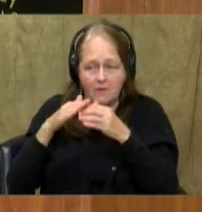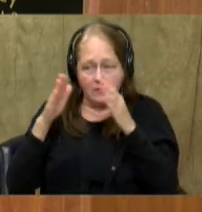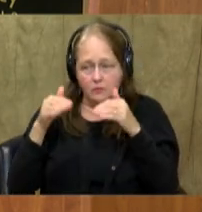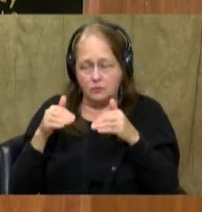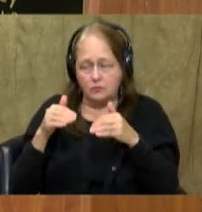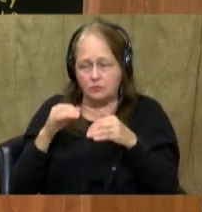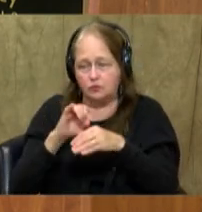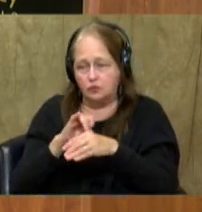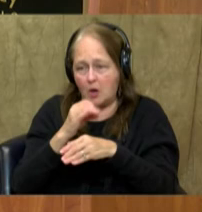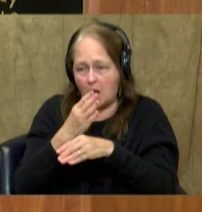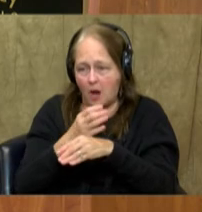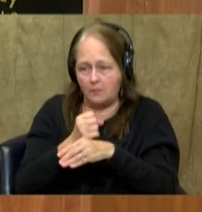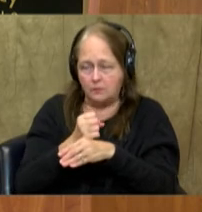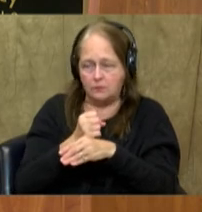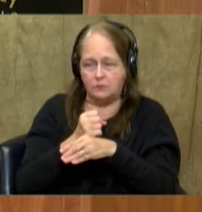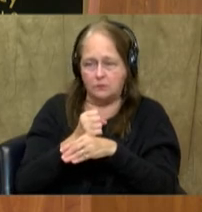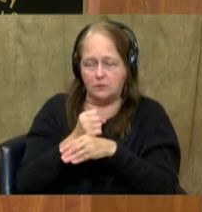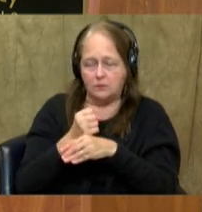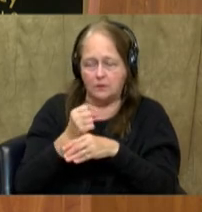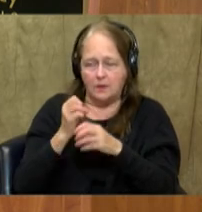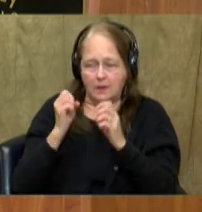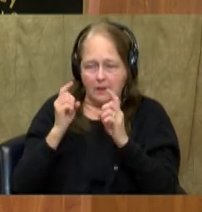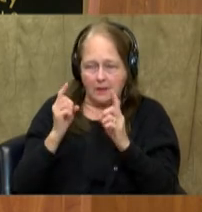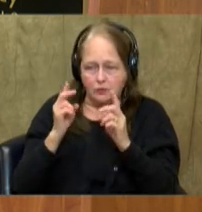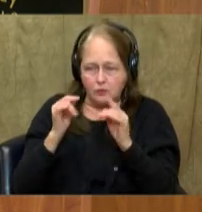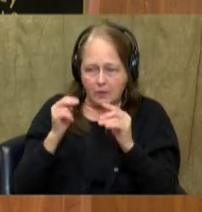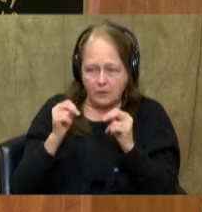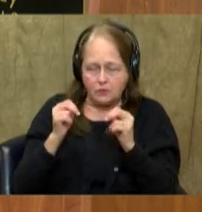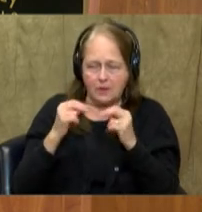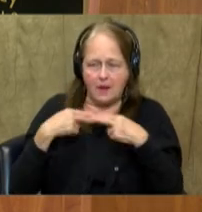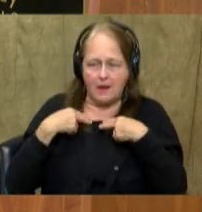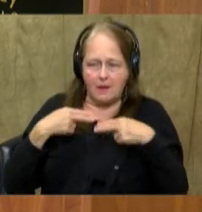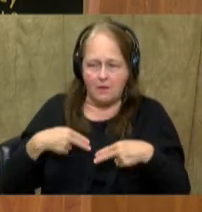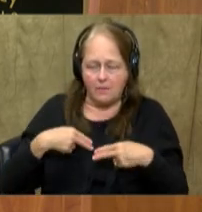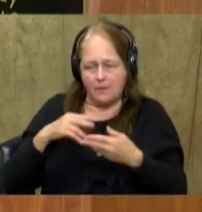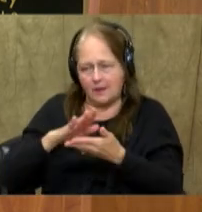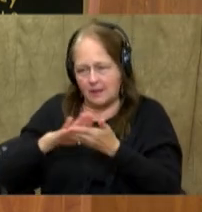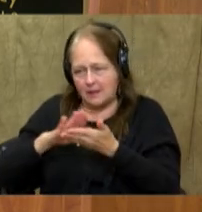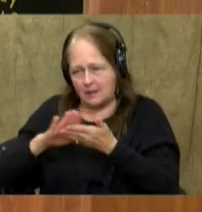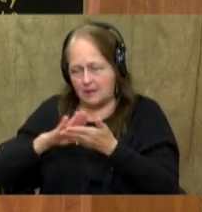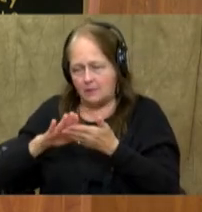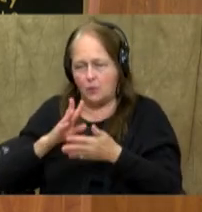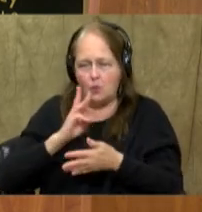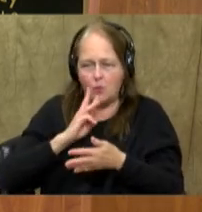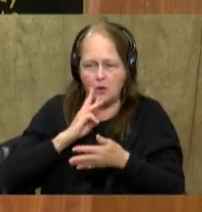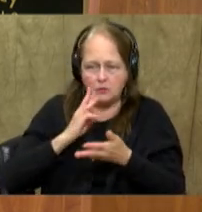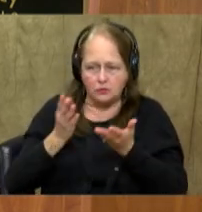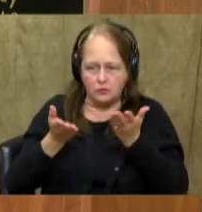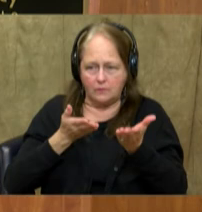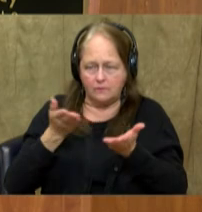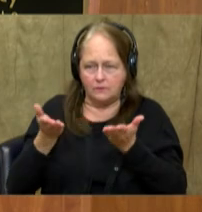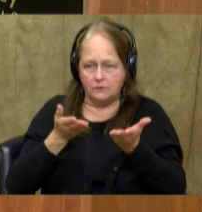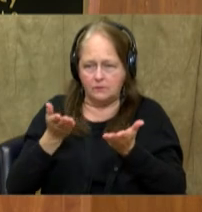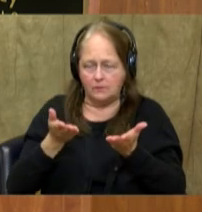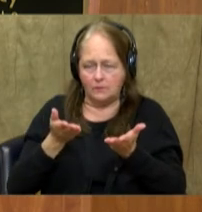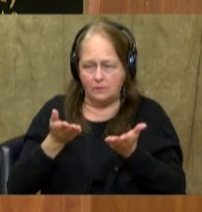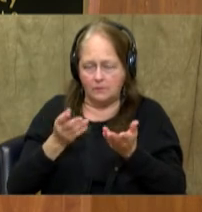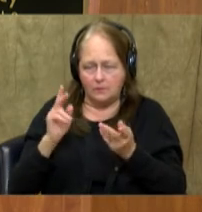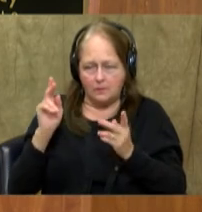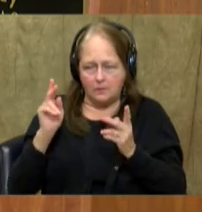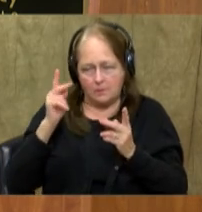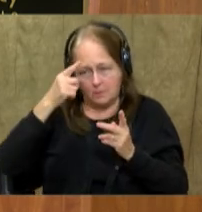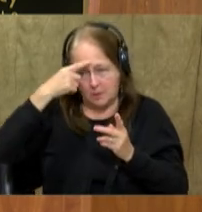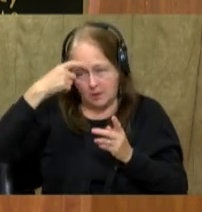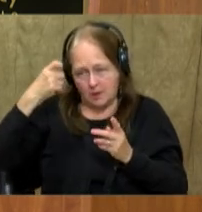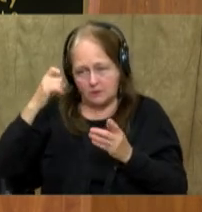having adequate jobs, education and health care, sanitation services, water services. Because